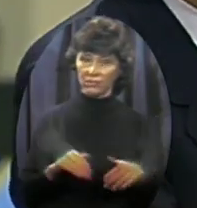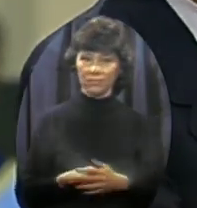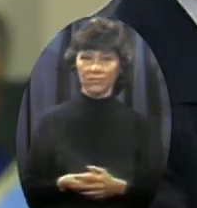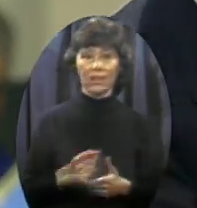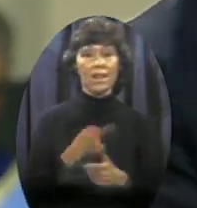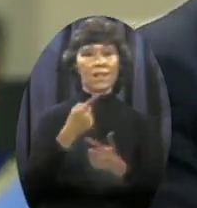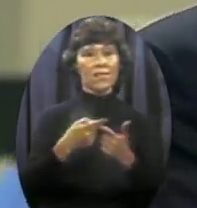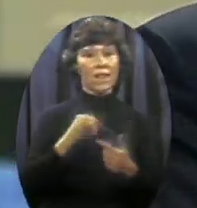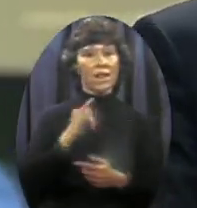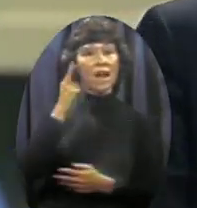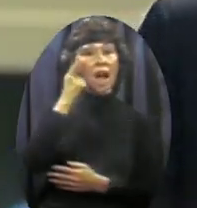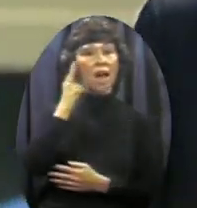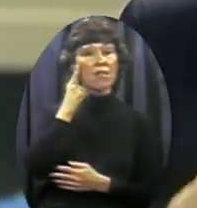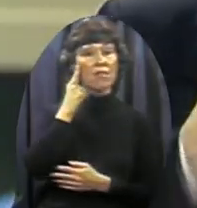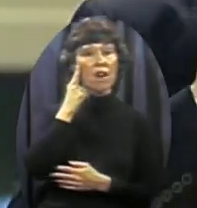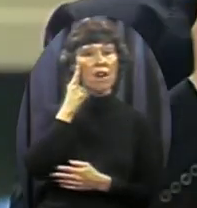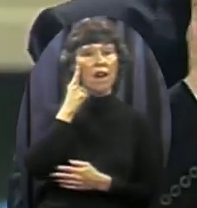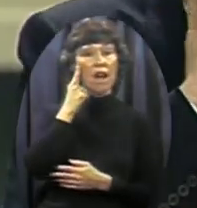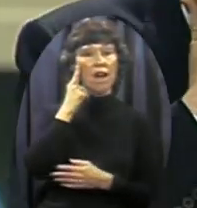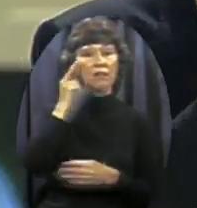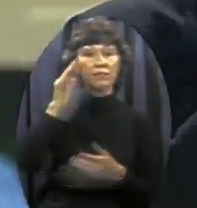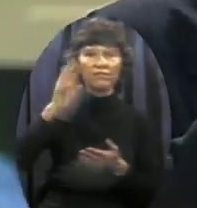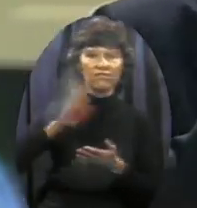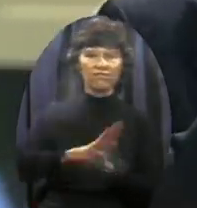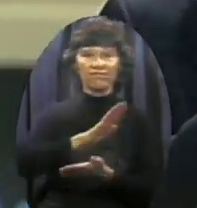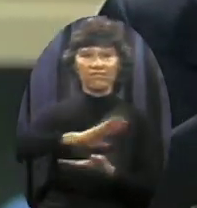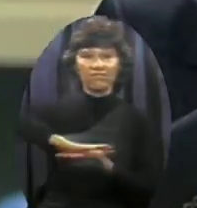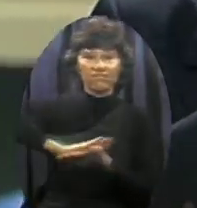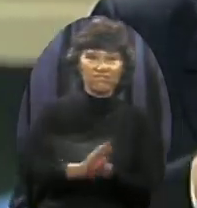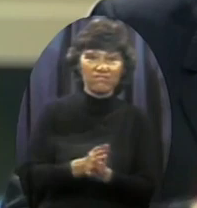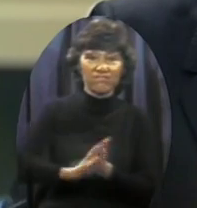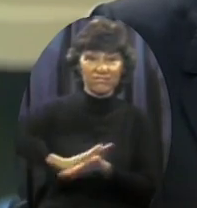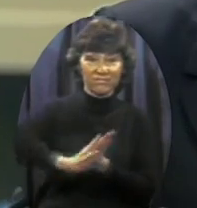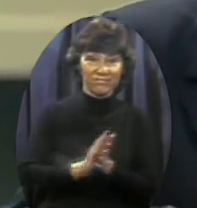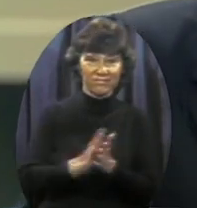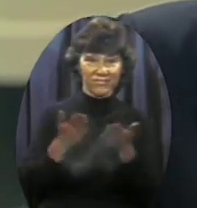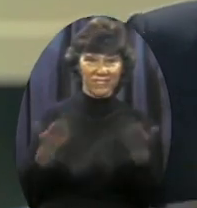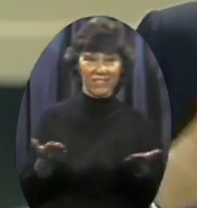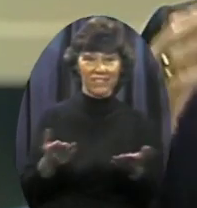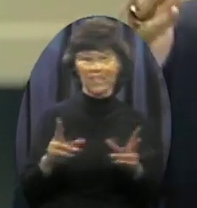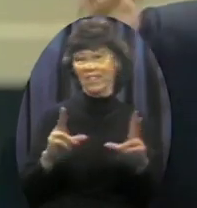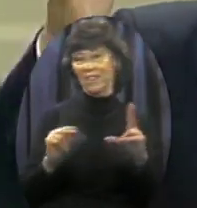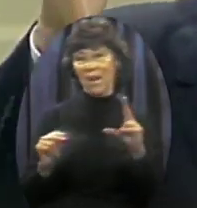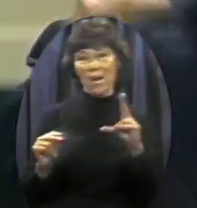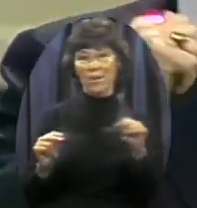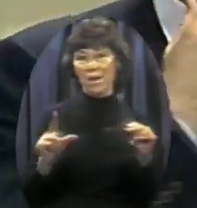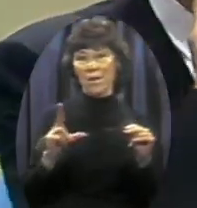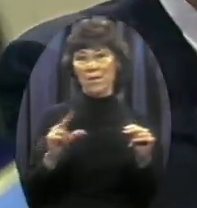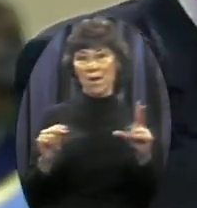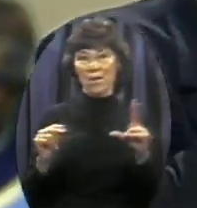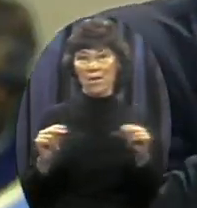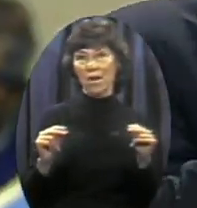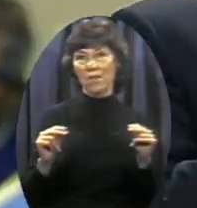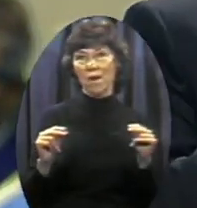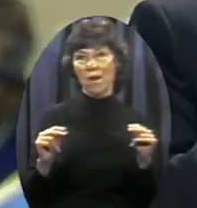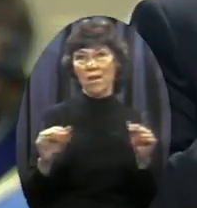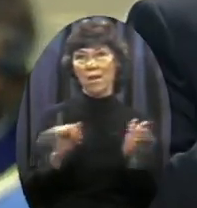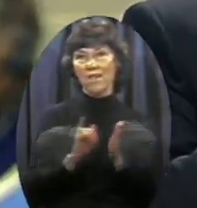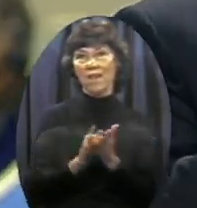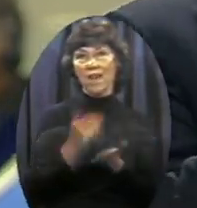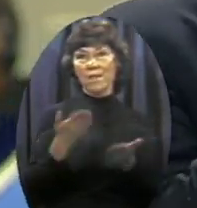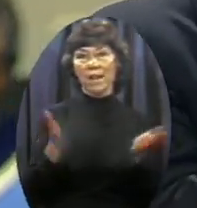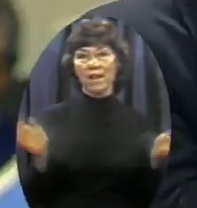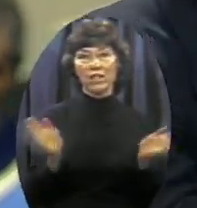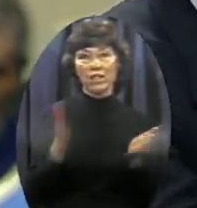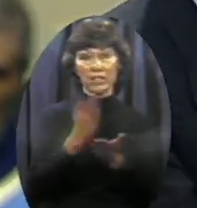trample them I mean just have a stomping fit up here in the pulpit And I thought no That might encourage somebody to violence out there So I couldn't do